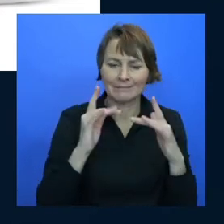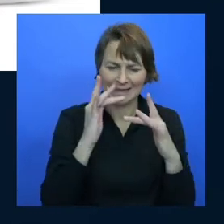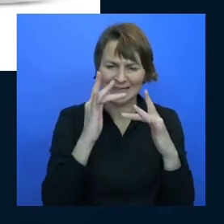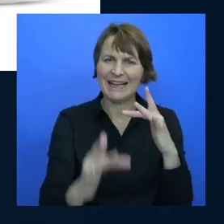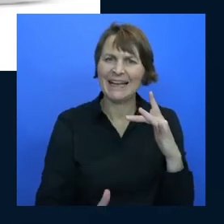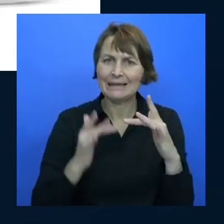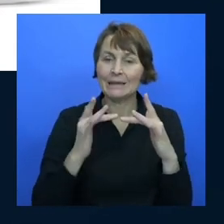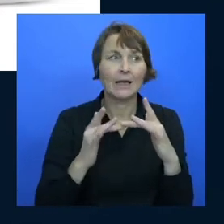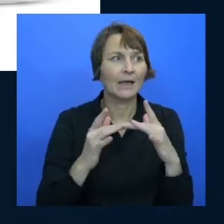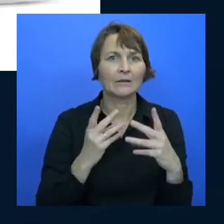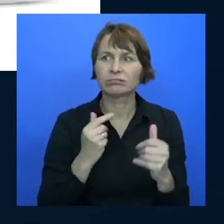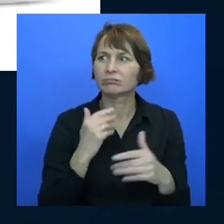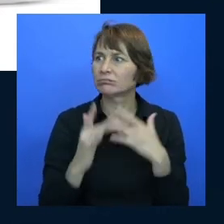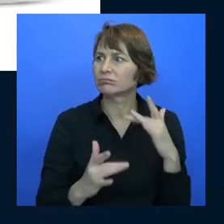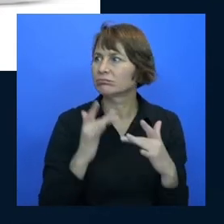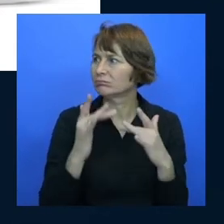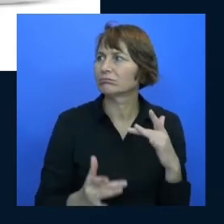right